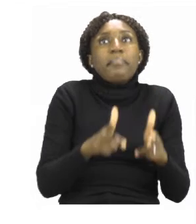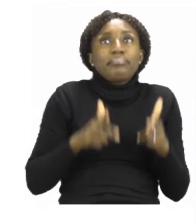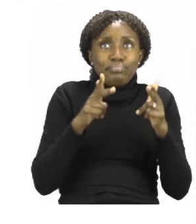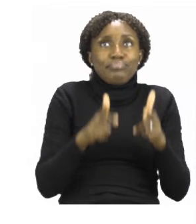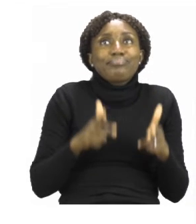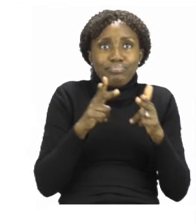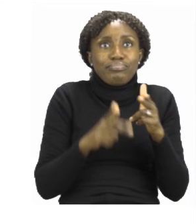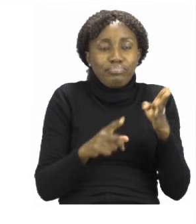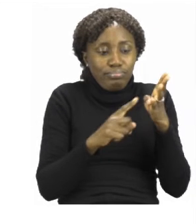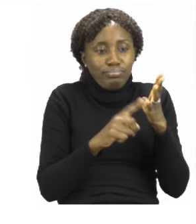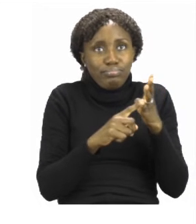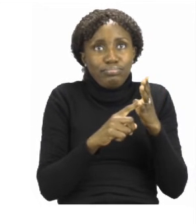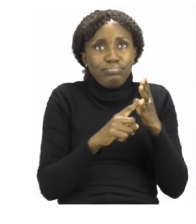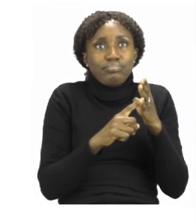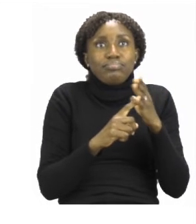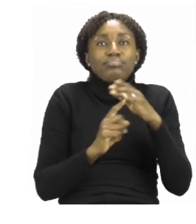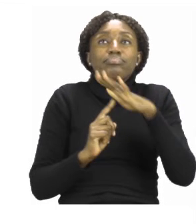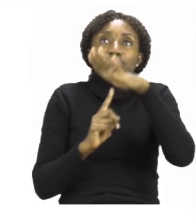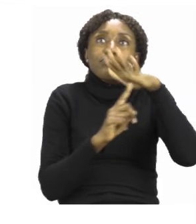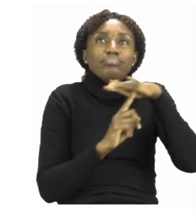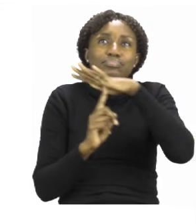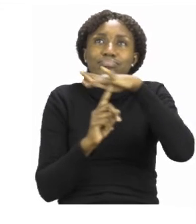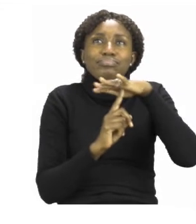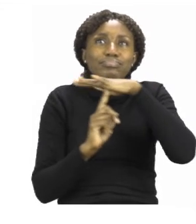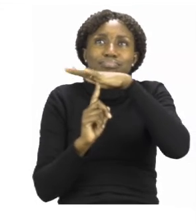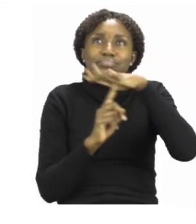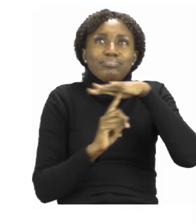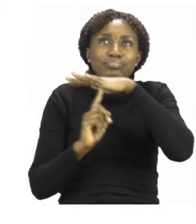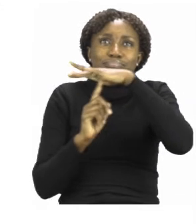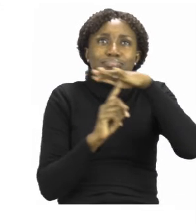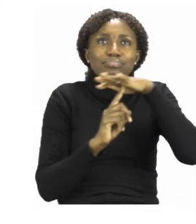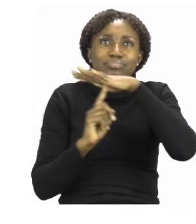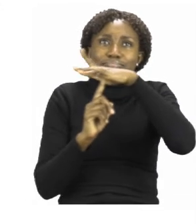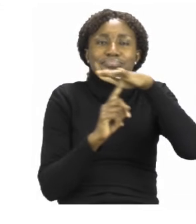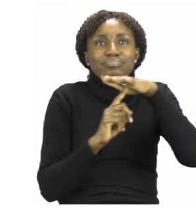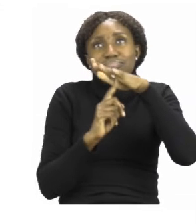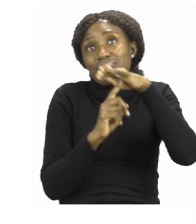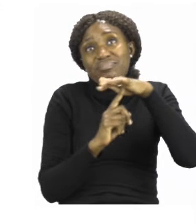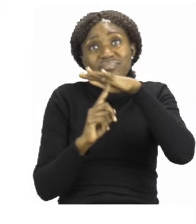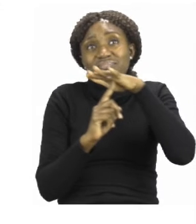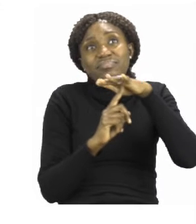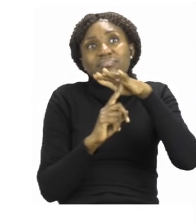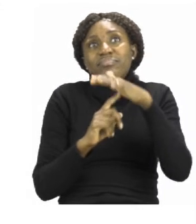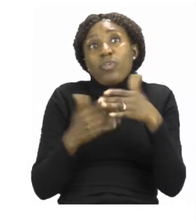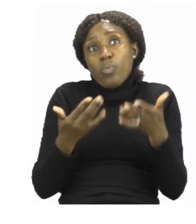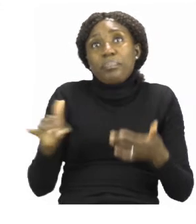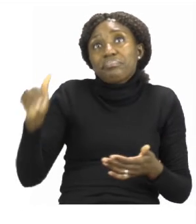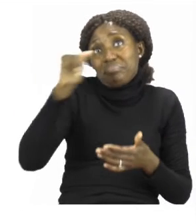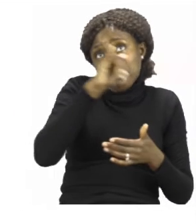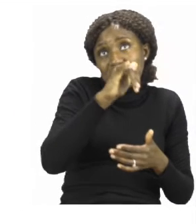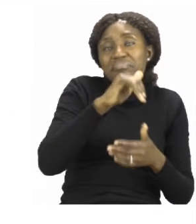And lastly we have a picture of an aeroplane. Then